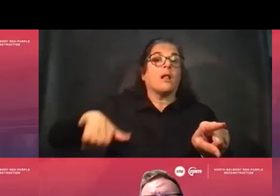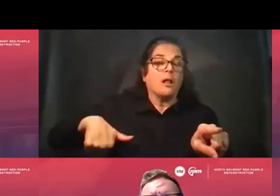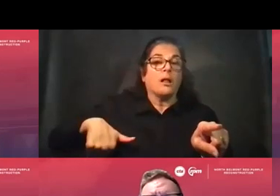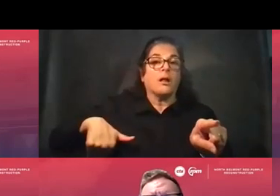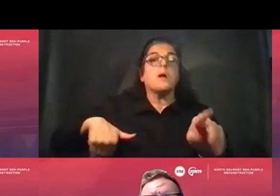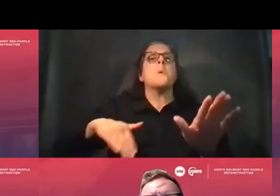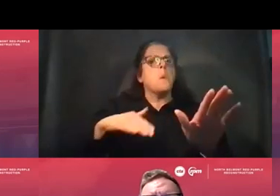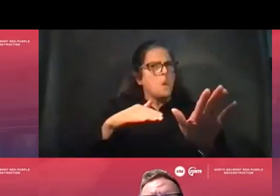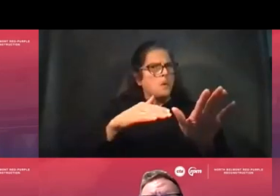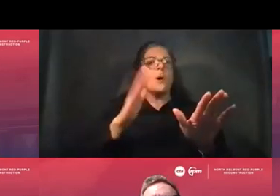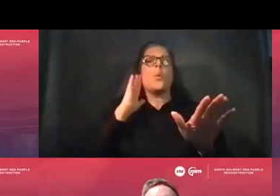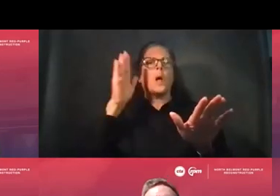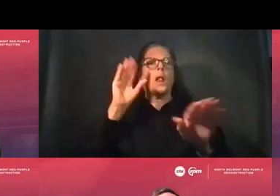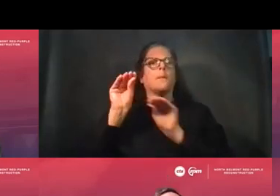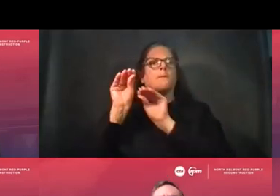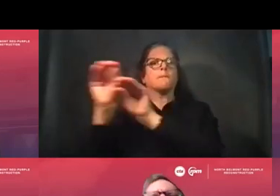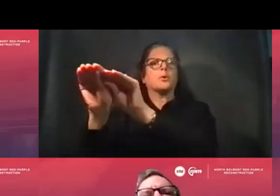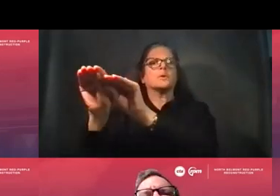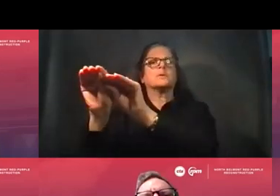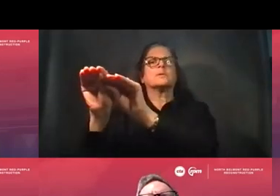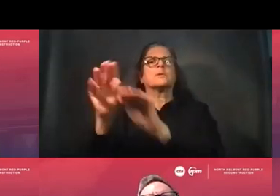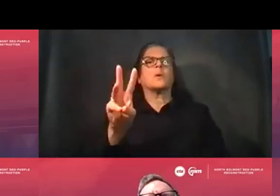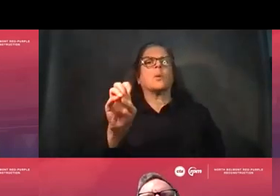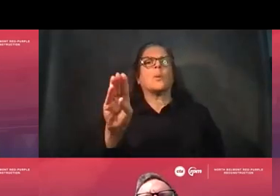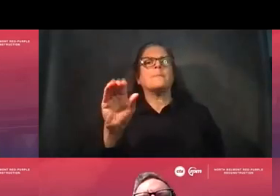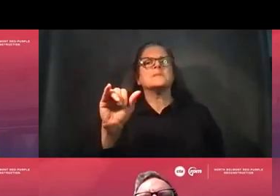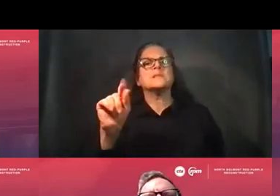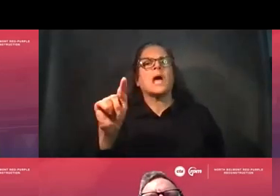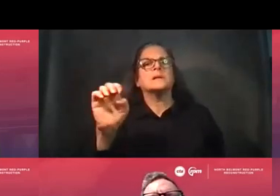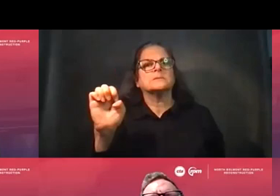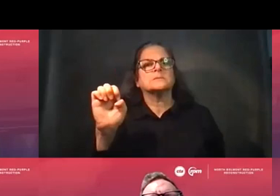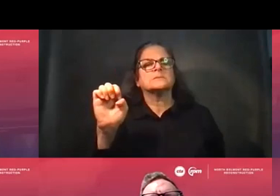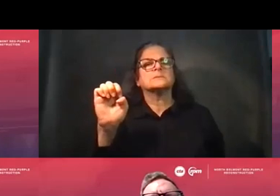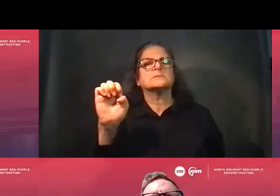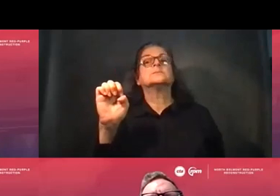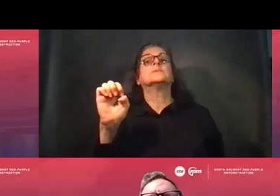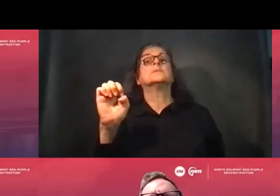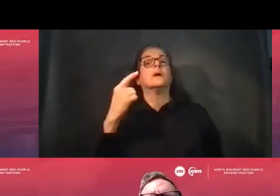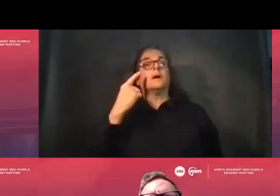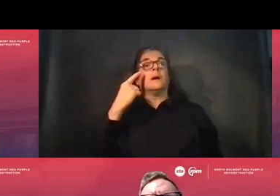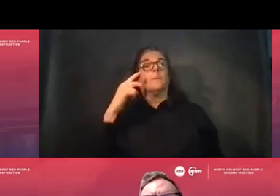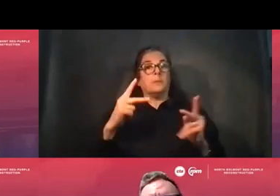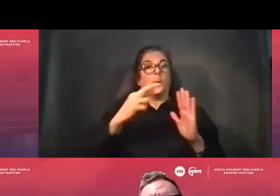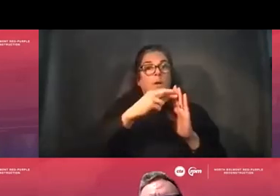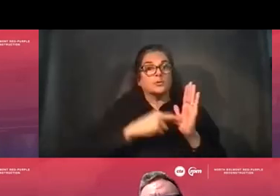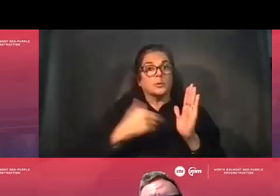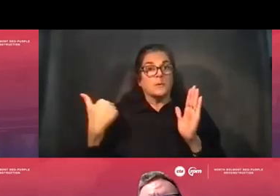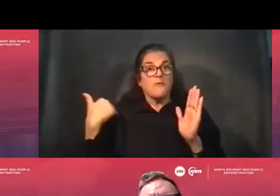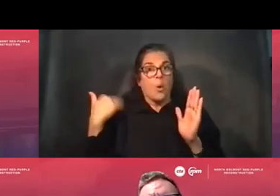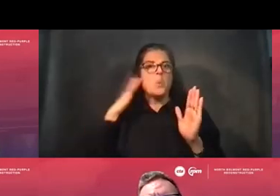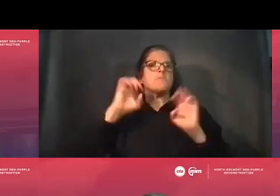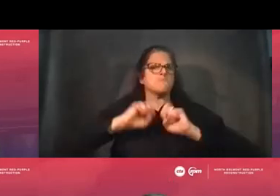on our website and sending it out to those who are registered after this meeting. So stay tuned for that.